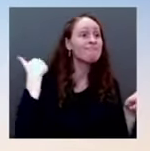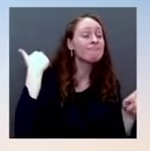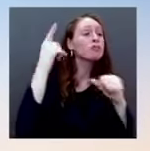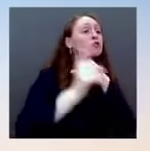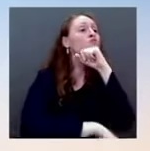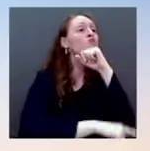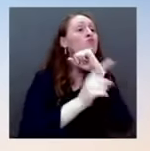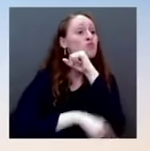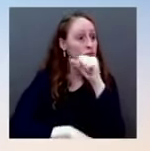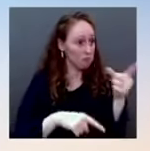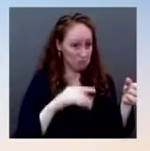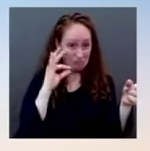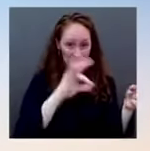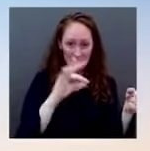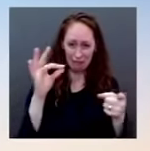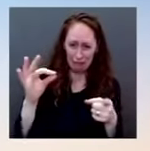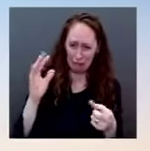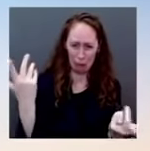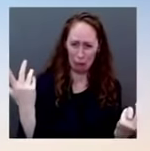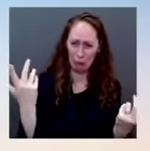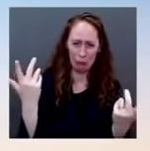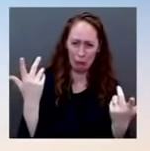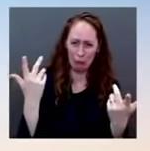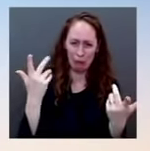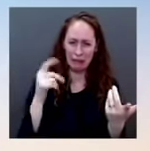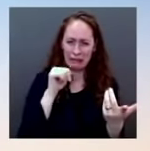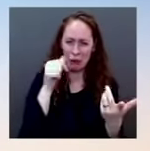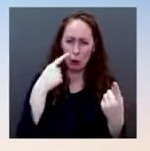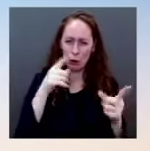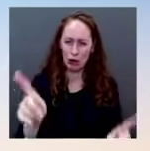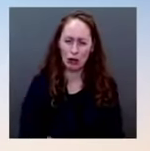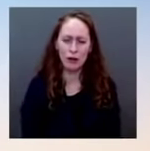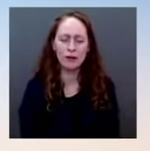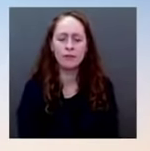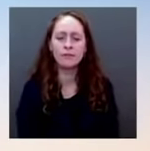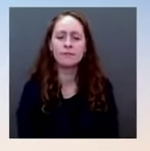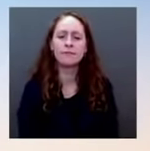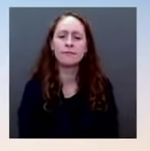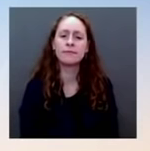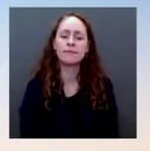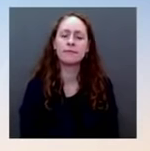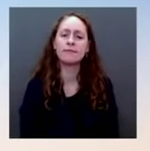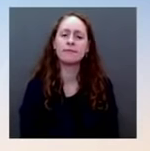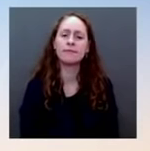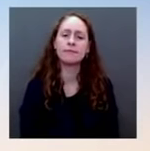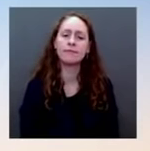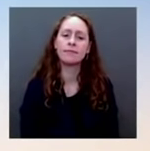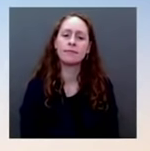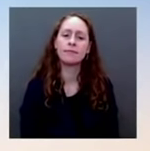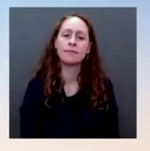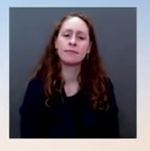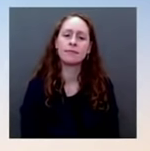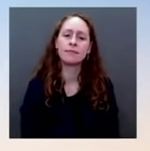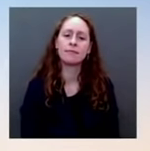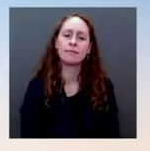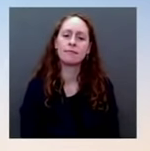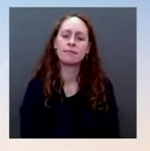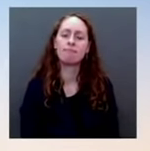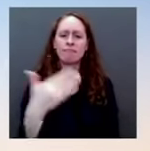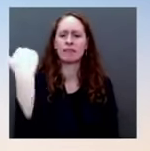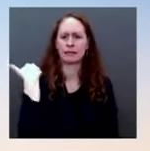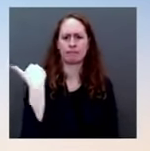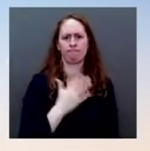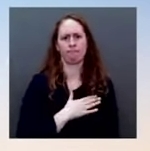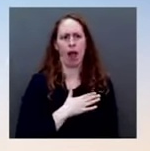of the first, the interim agreement, and then contributing to the Joint Comprehensive Plan of Action, we do believe that